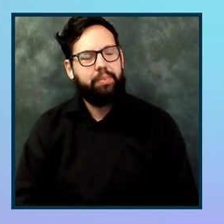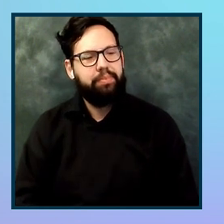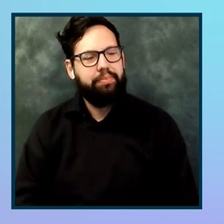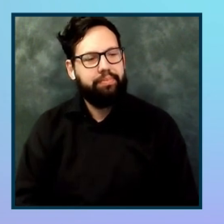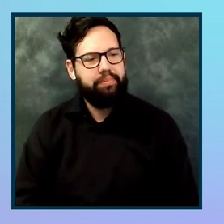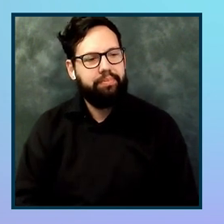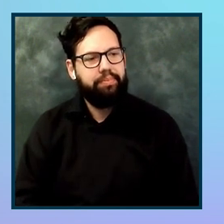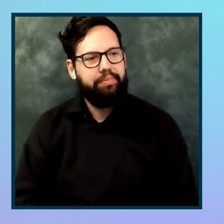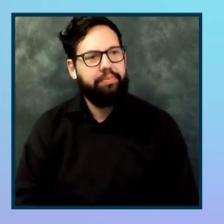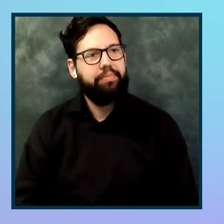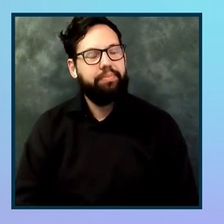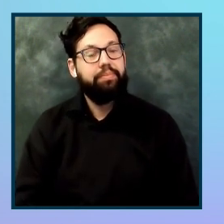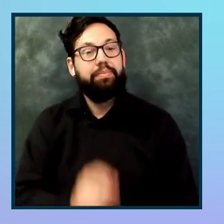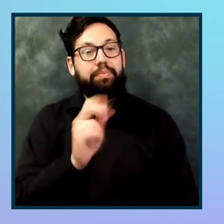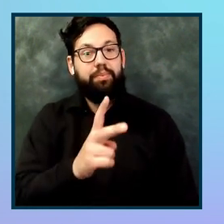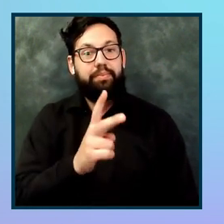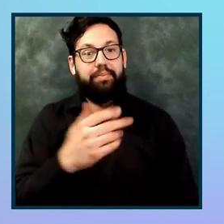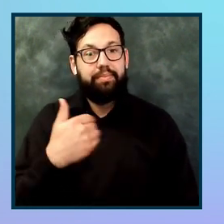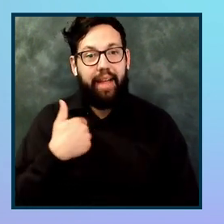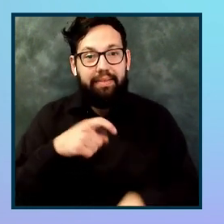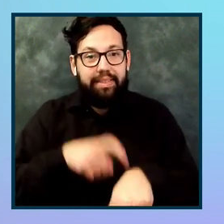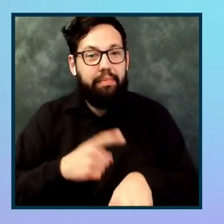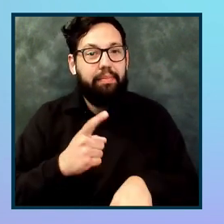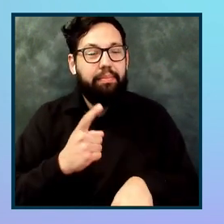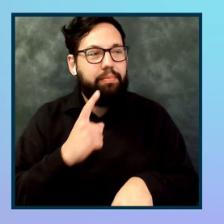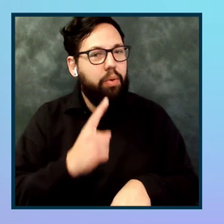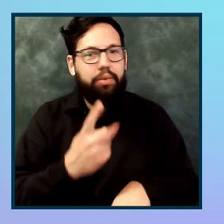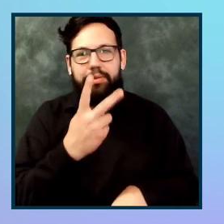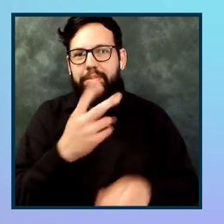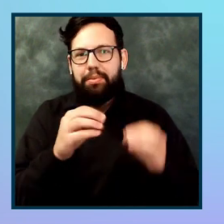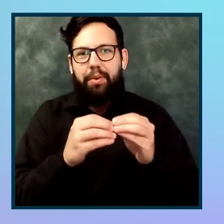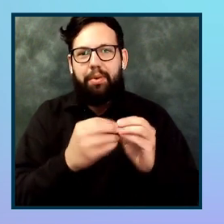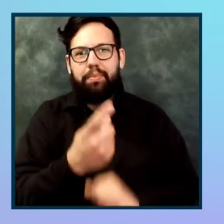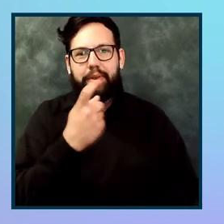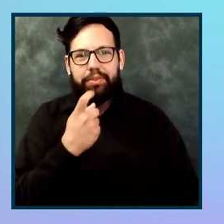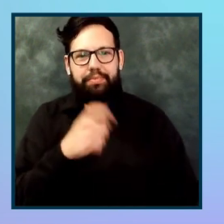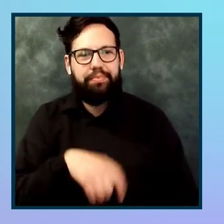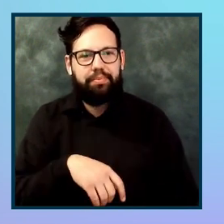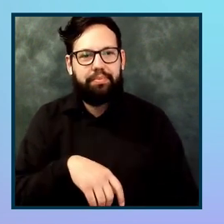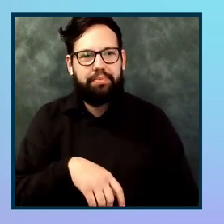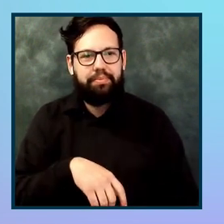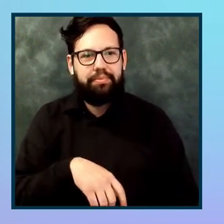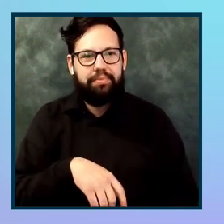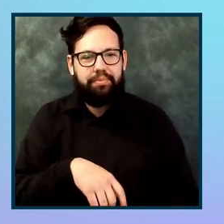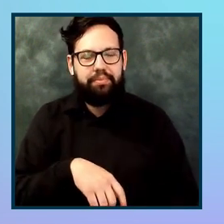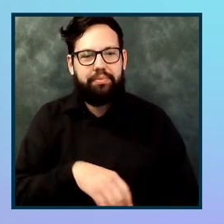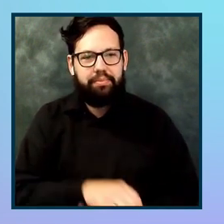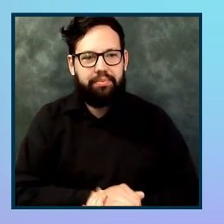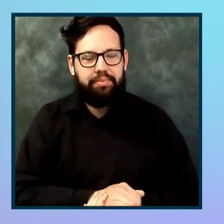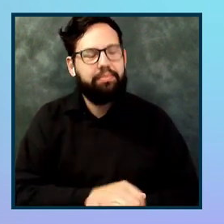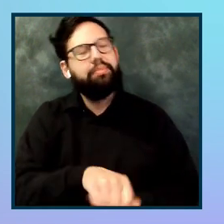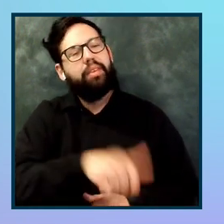So we have time for two more questions. One of the other ones here. Do you